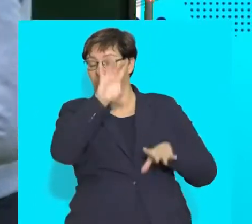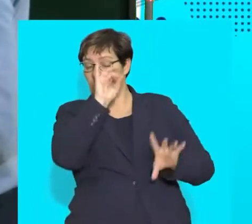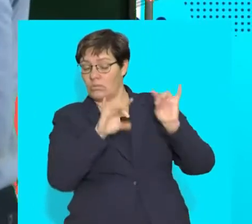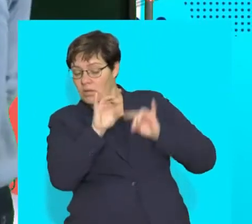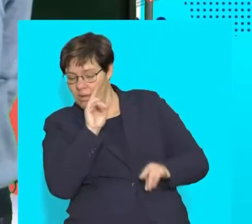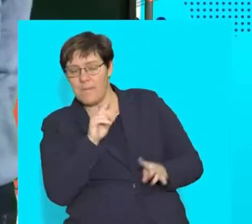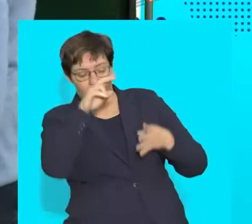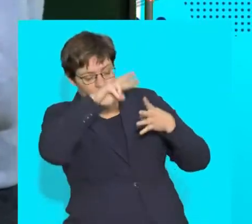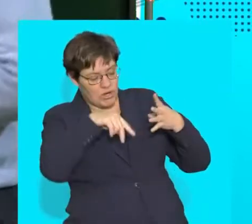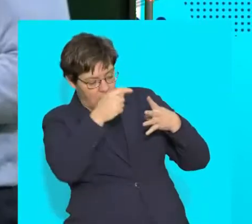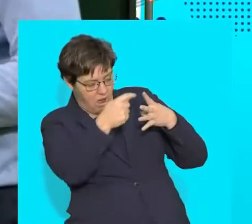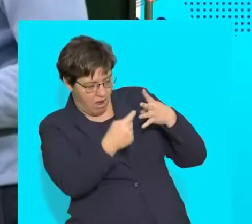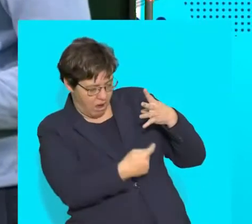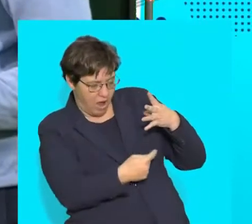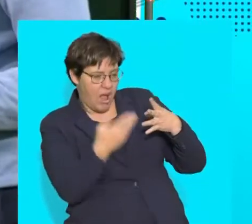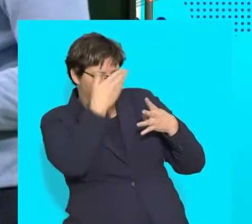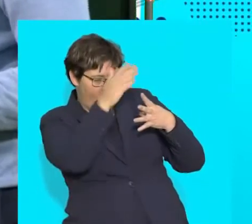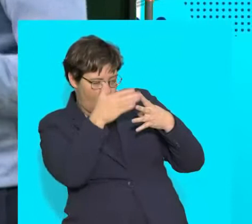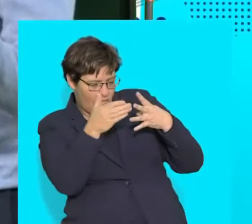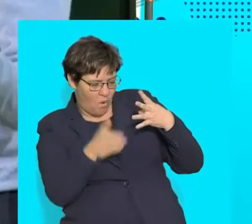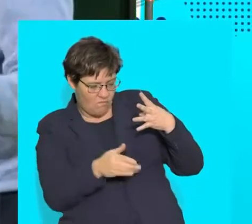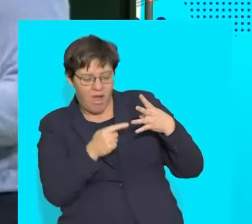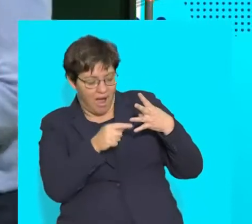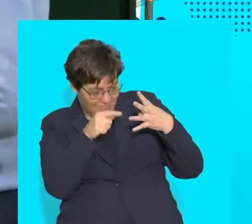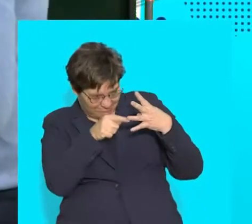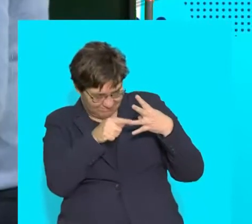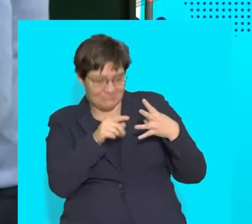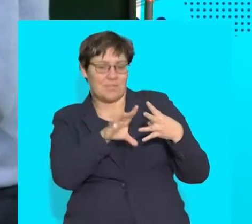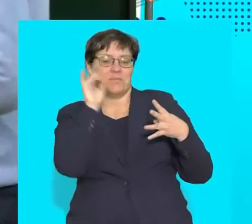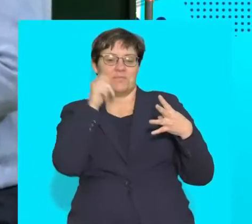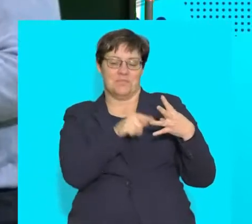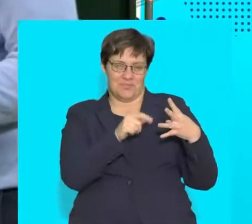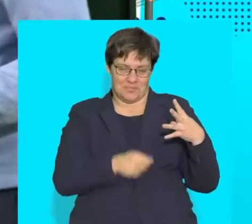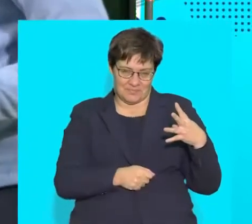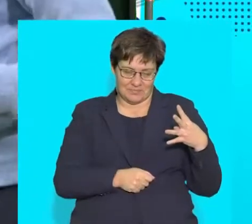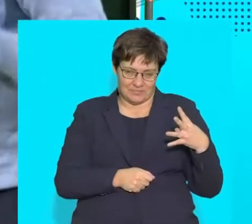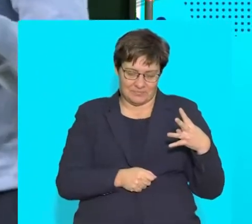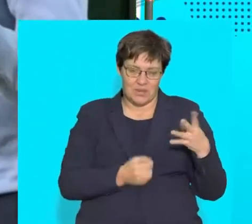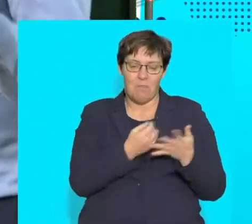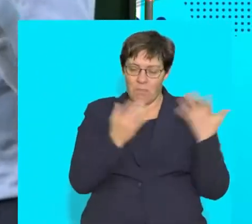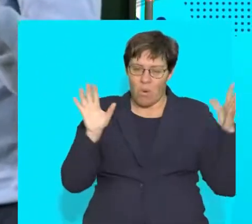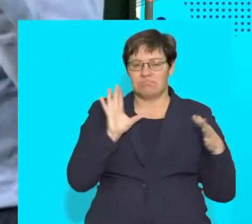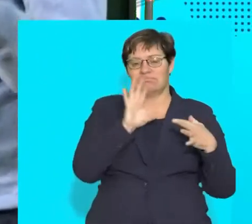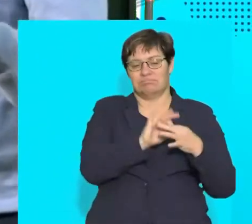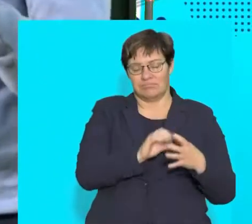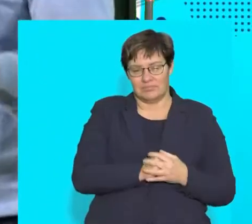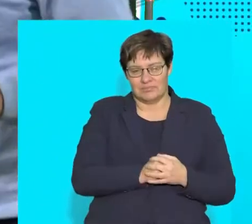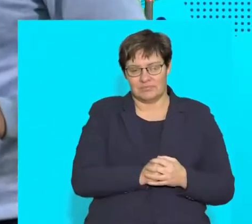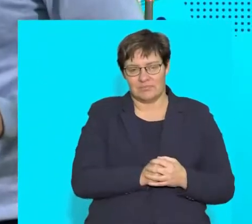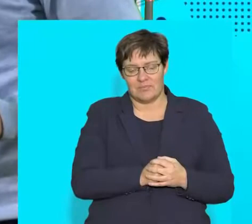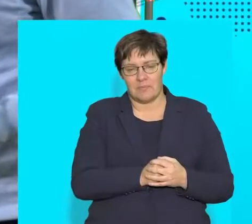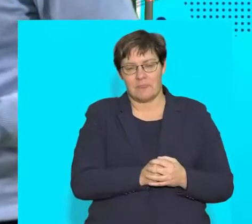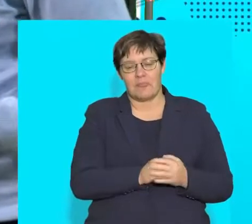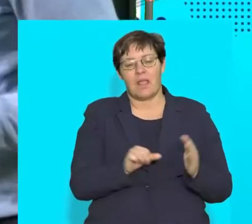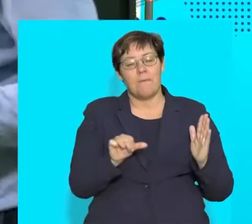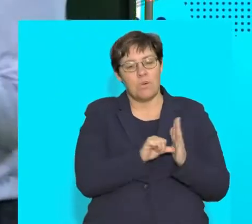that you're able to read through the options, eliminate the obvious ones, and then focus on the ones that are most likely to be